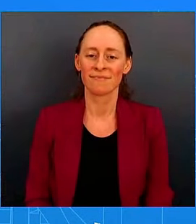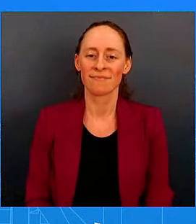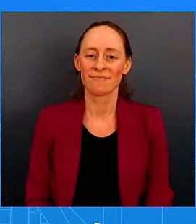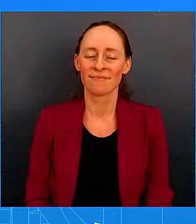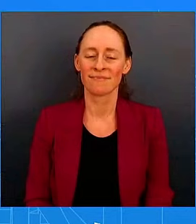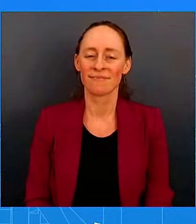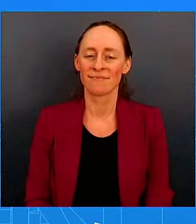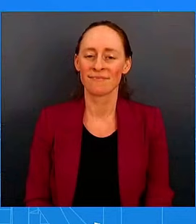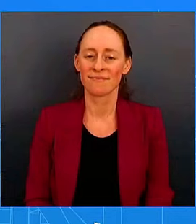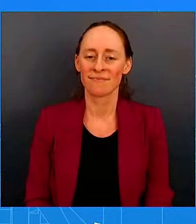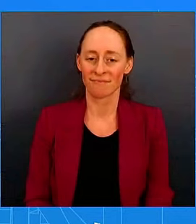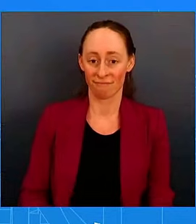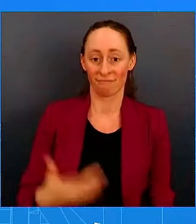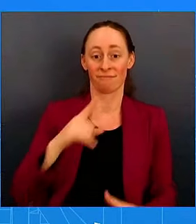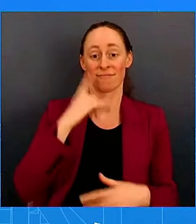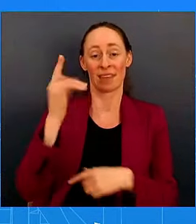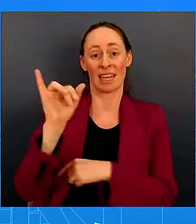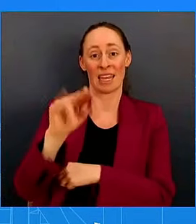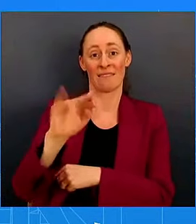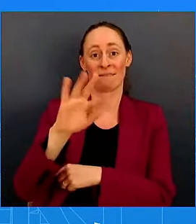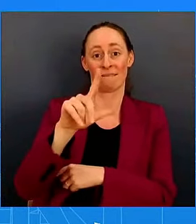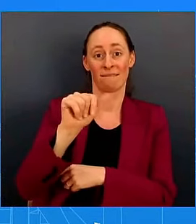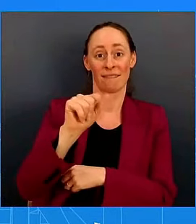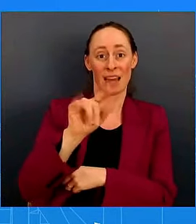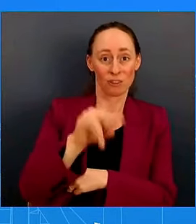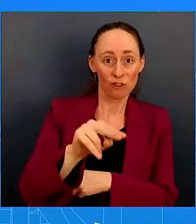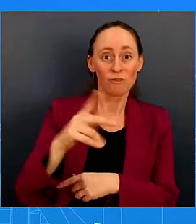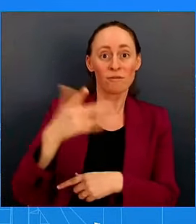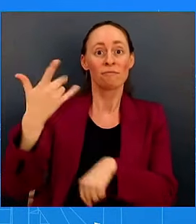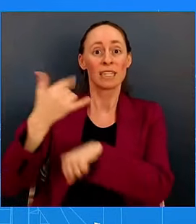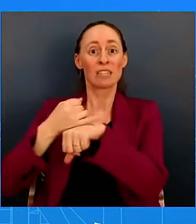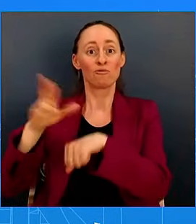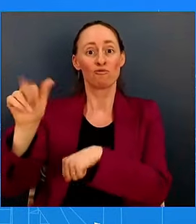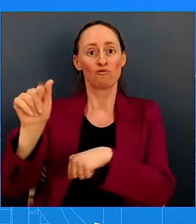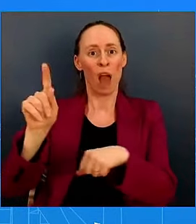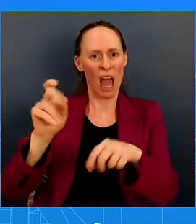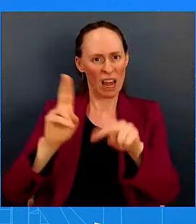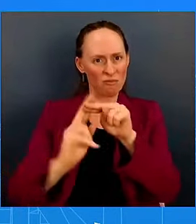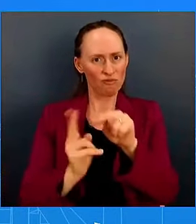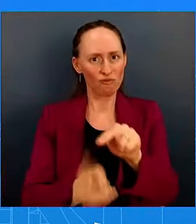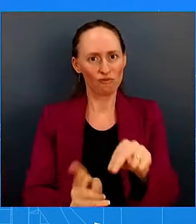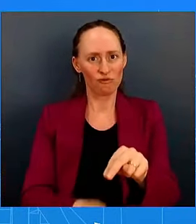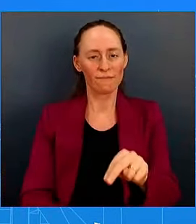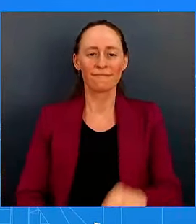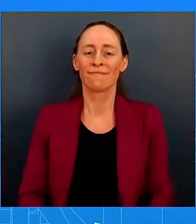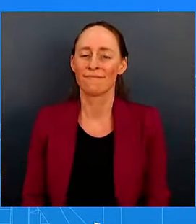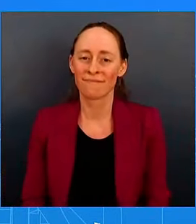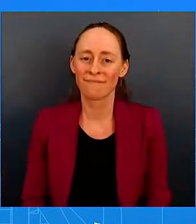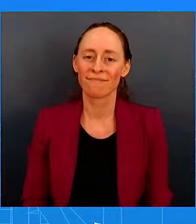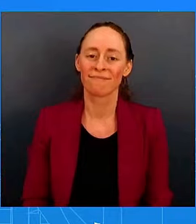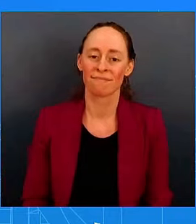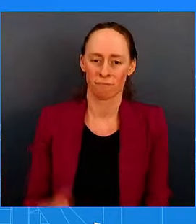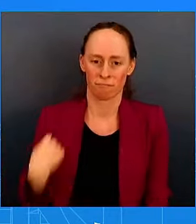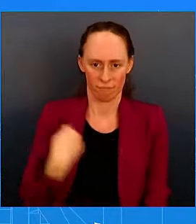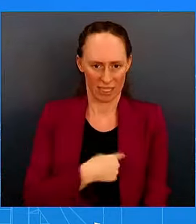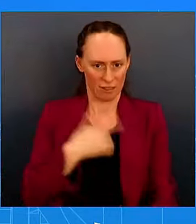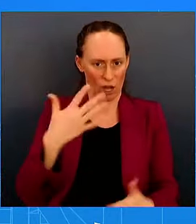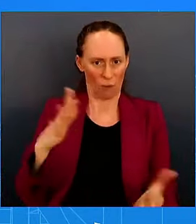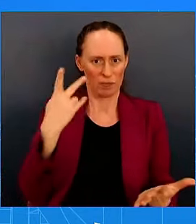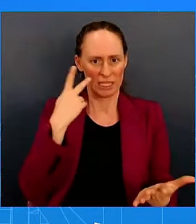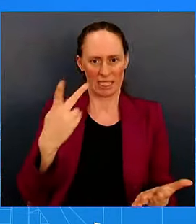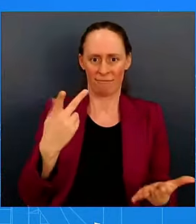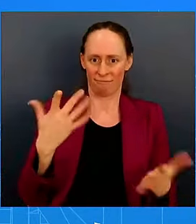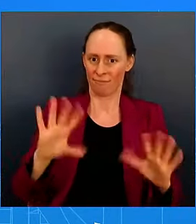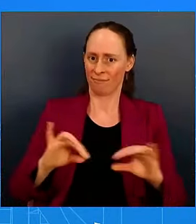interest rate are indeed going down. That is what we see. And we're just stating the obvious. This is not talking about the monetary